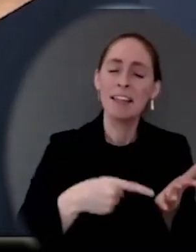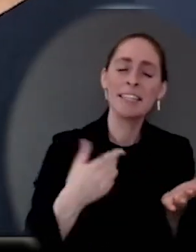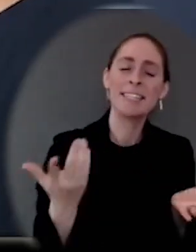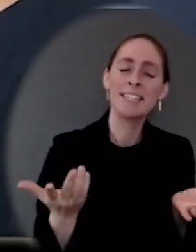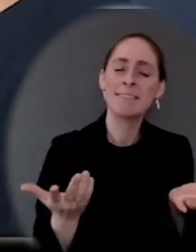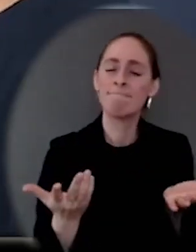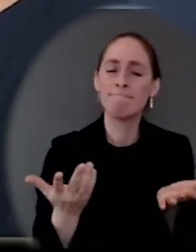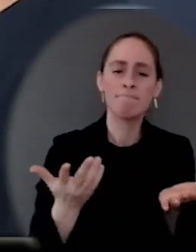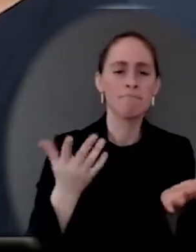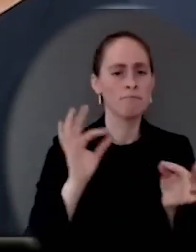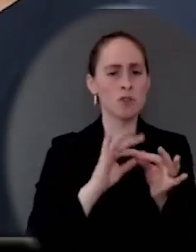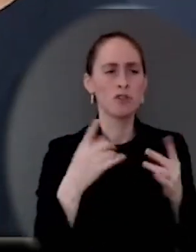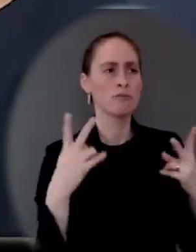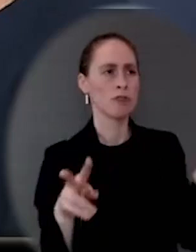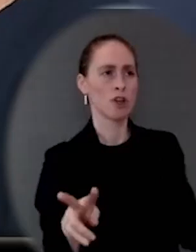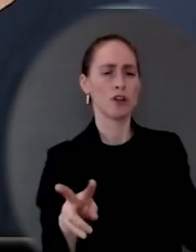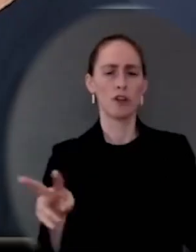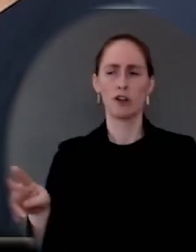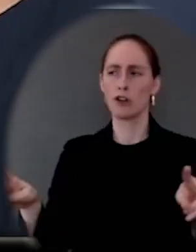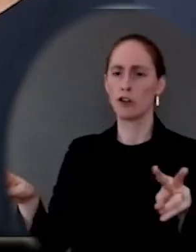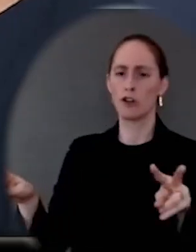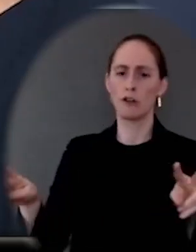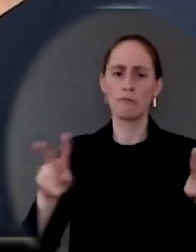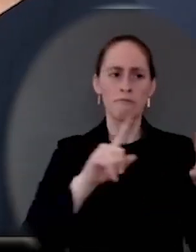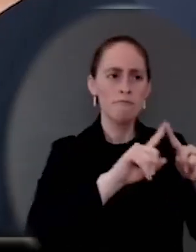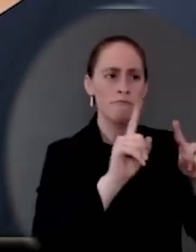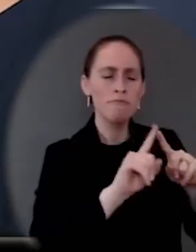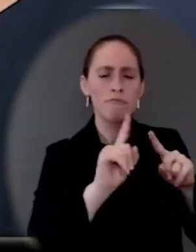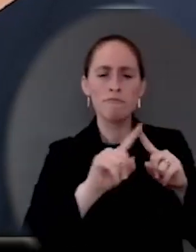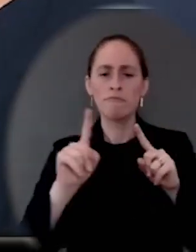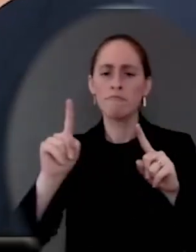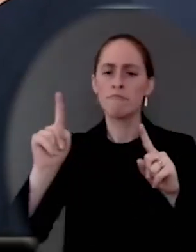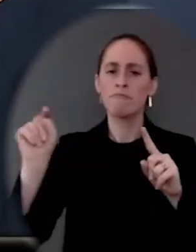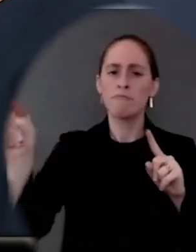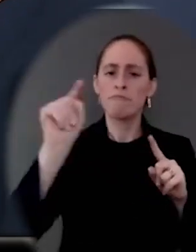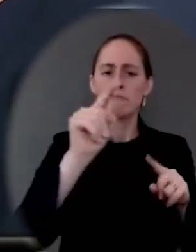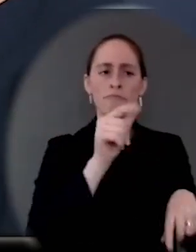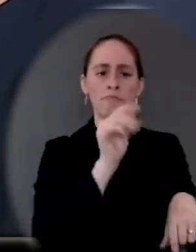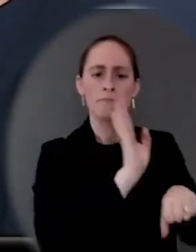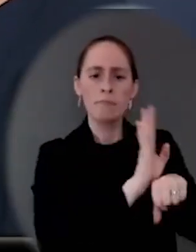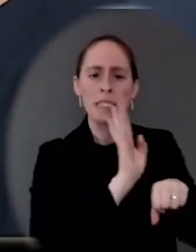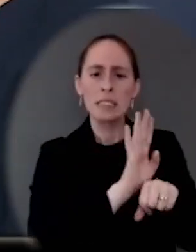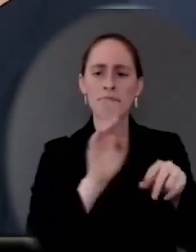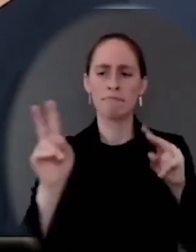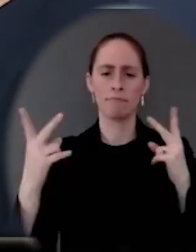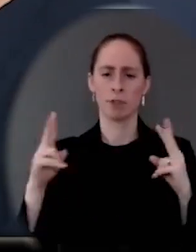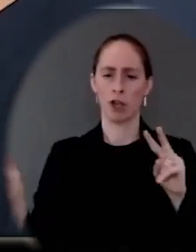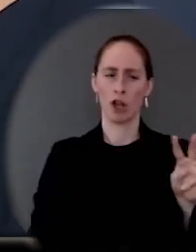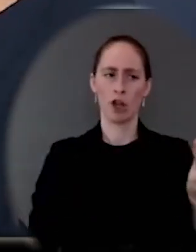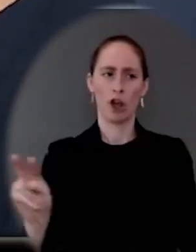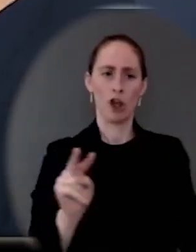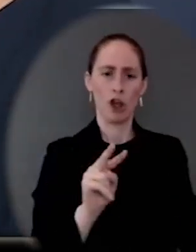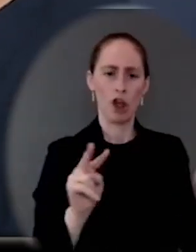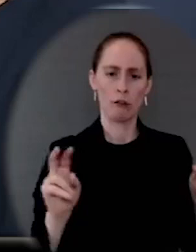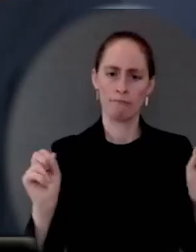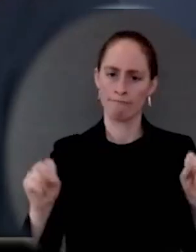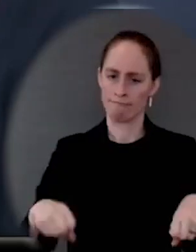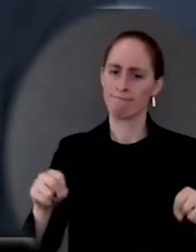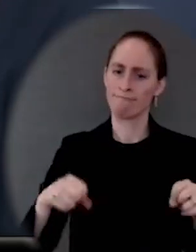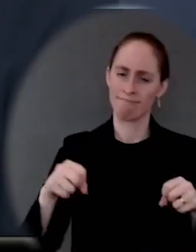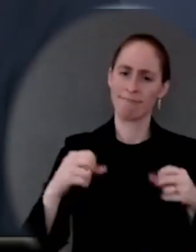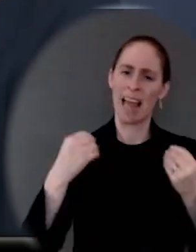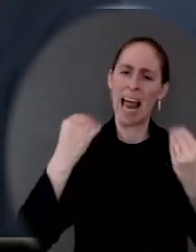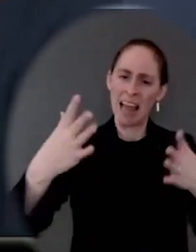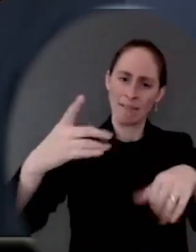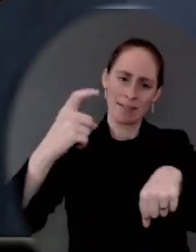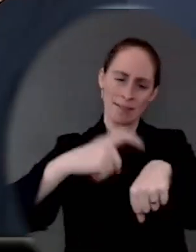private sector forecasters in the markets, has been and remains and has been for months that inflation will ease over time. That is the projections